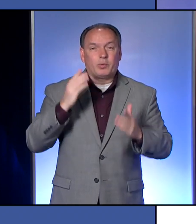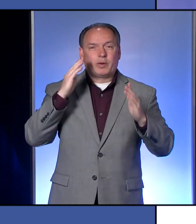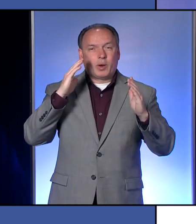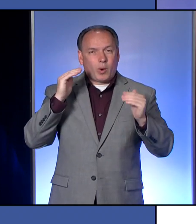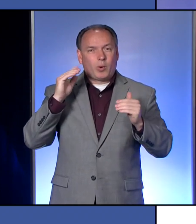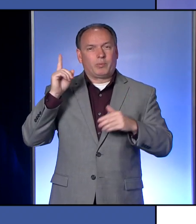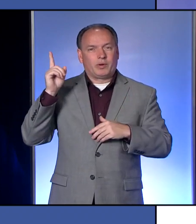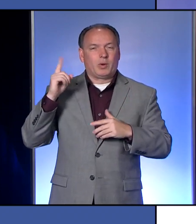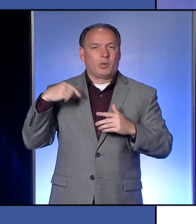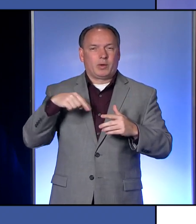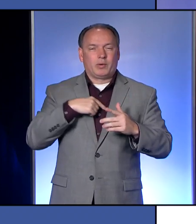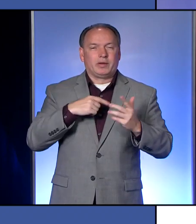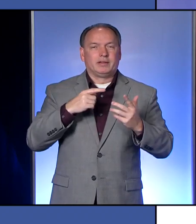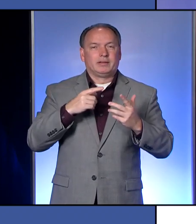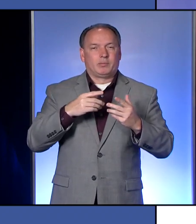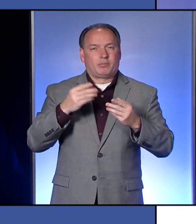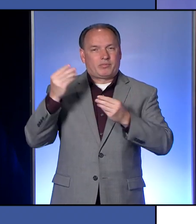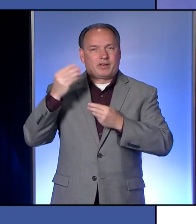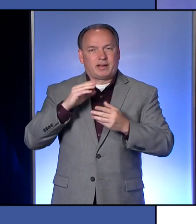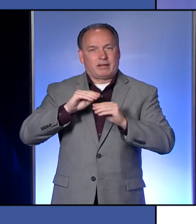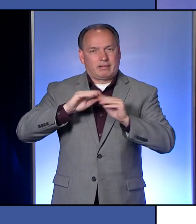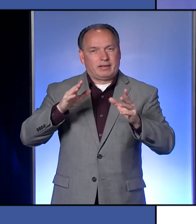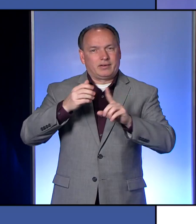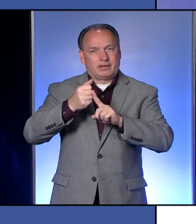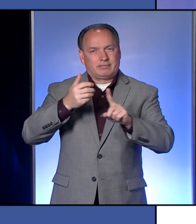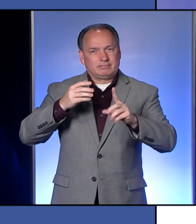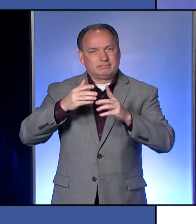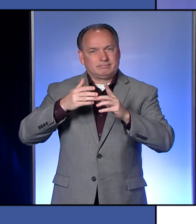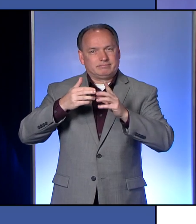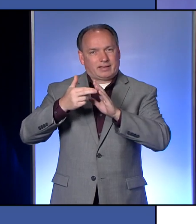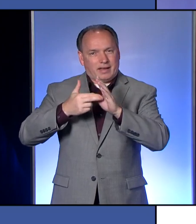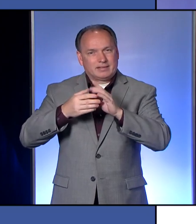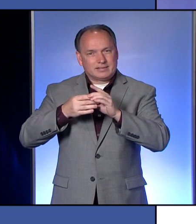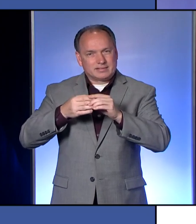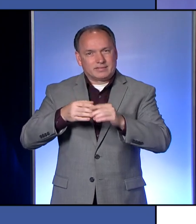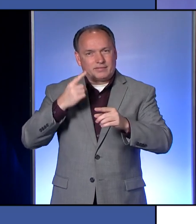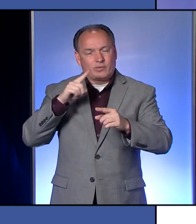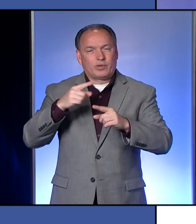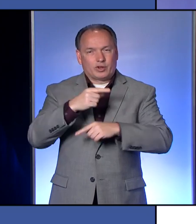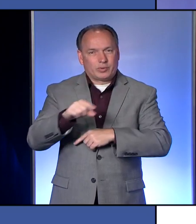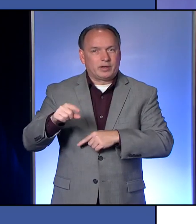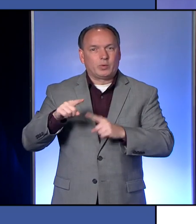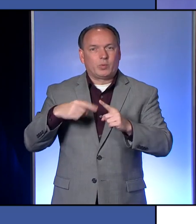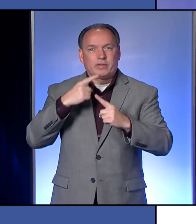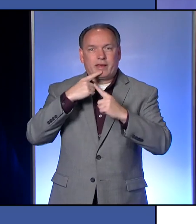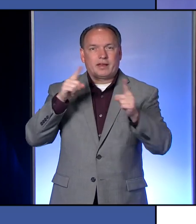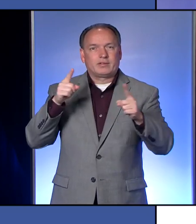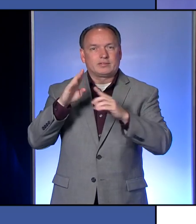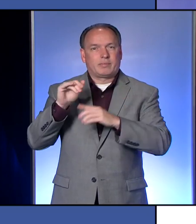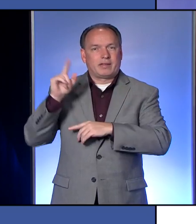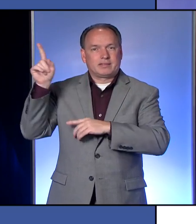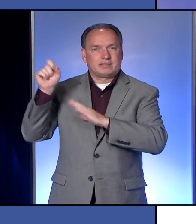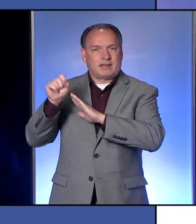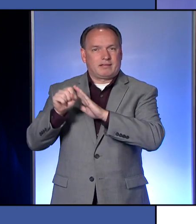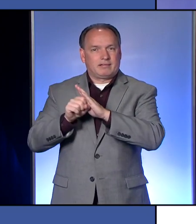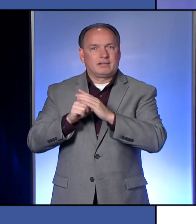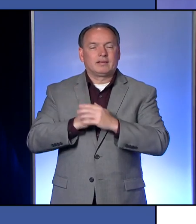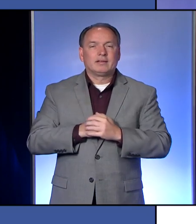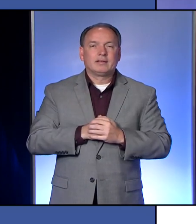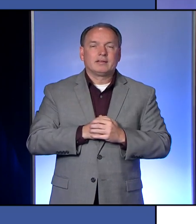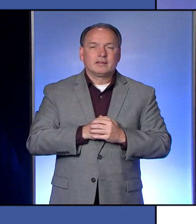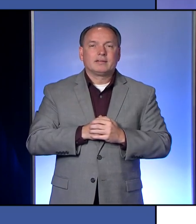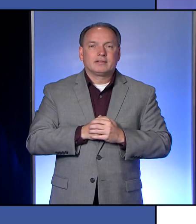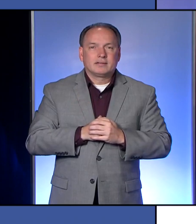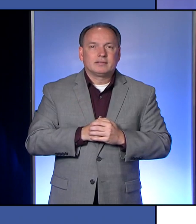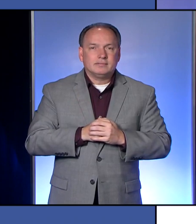we would get clear guidance for the green phase once that's announced by the by the state. And then just